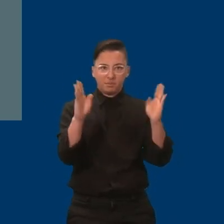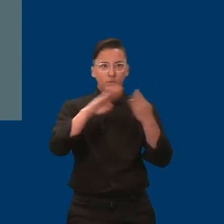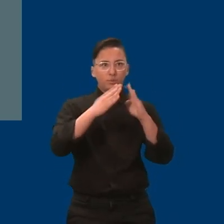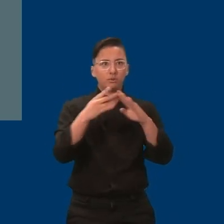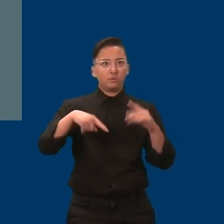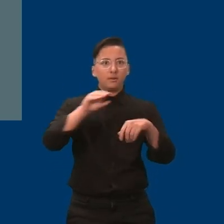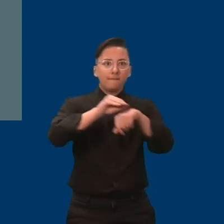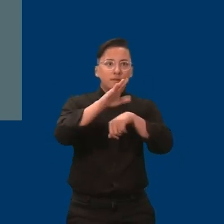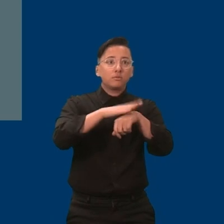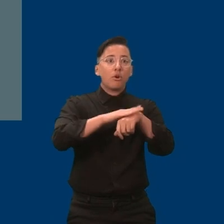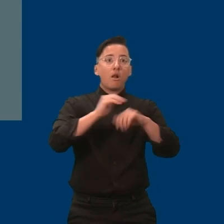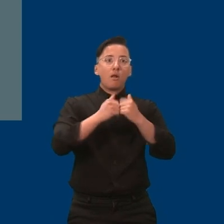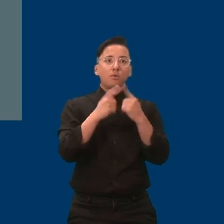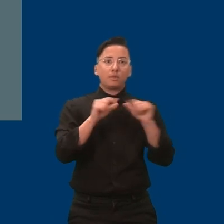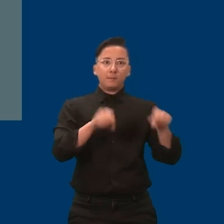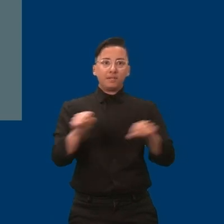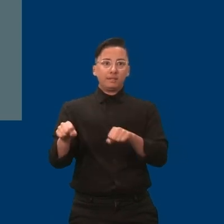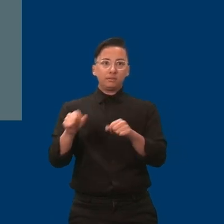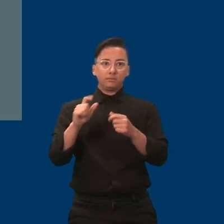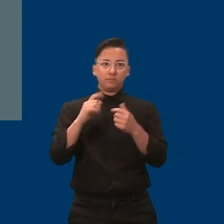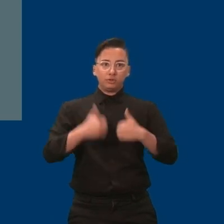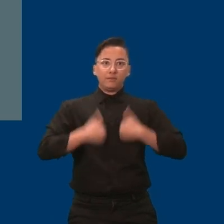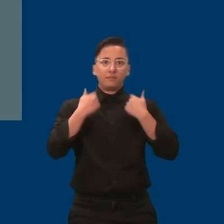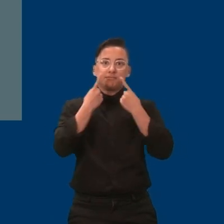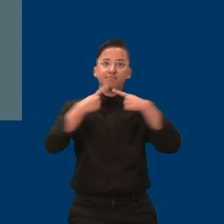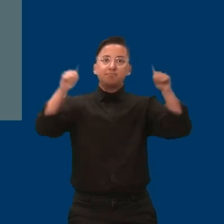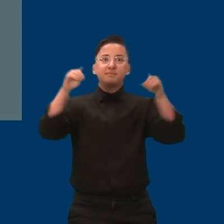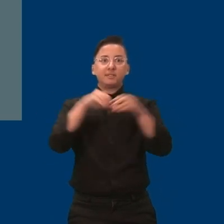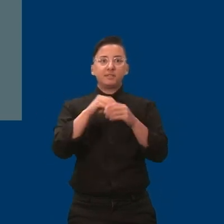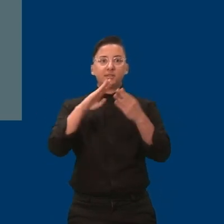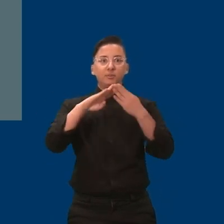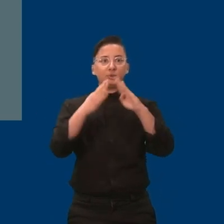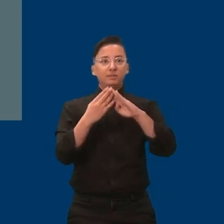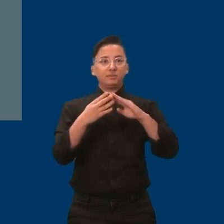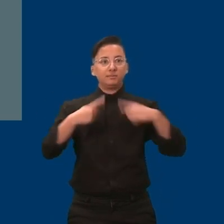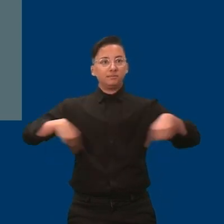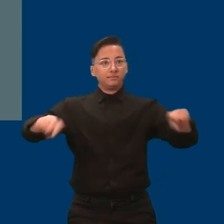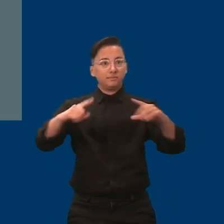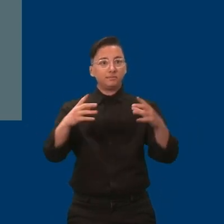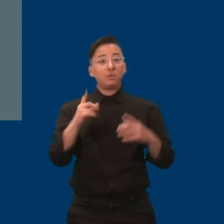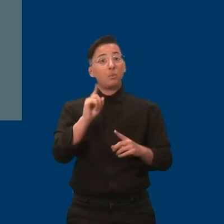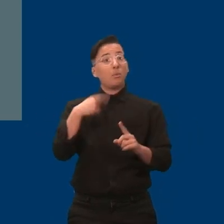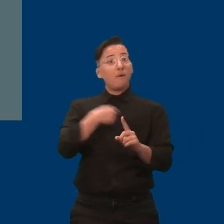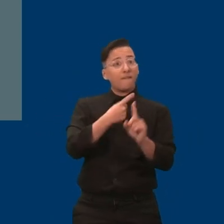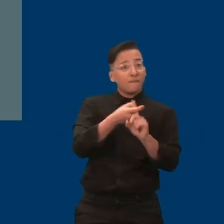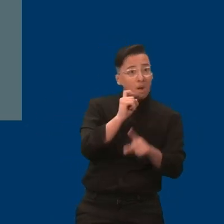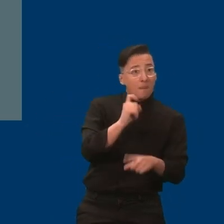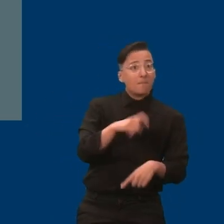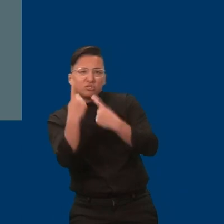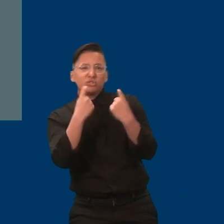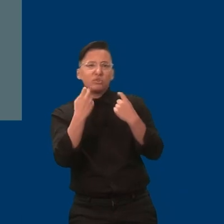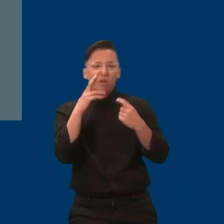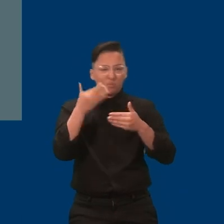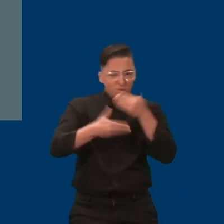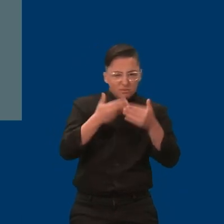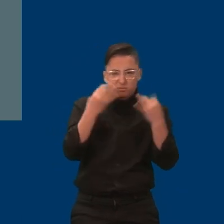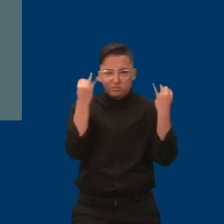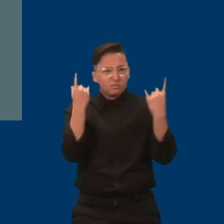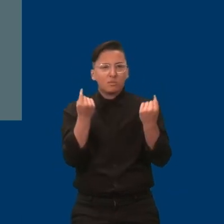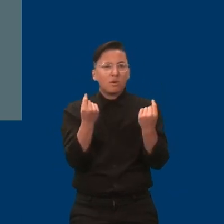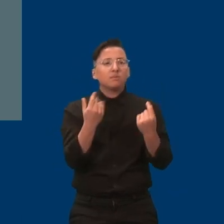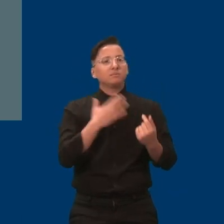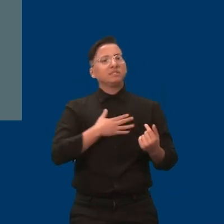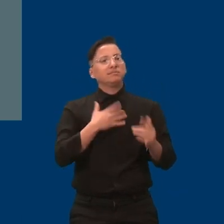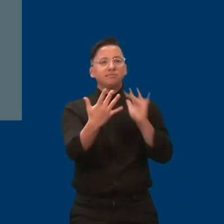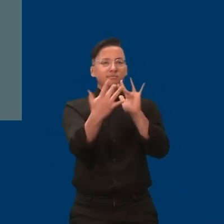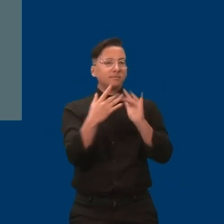ability to thrive in the communities we are from and in the communities where we choose to live. To the residents